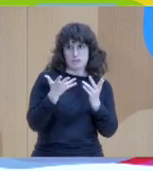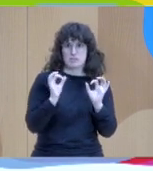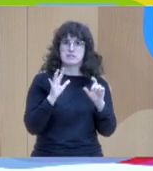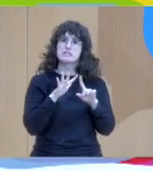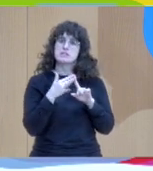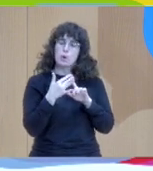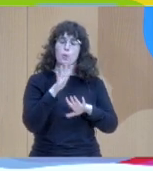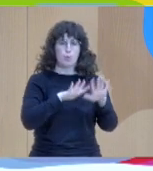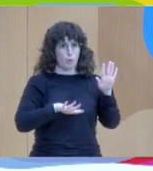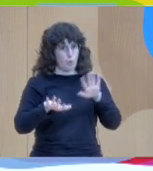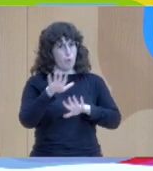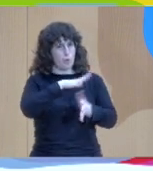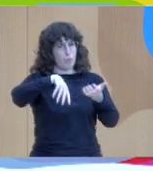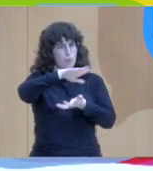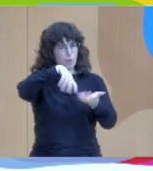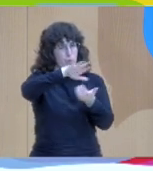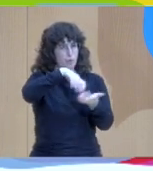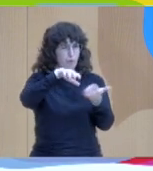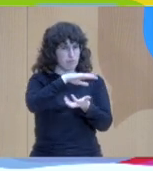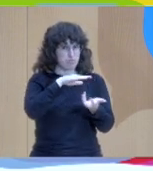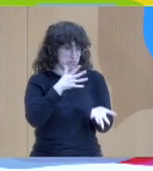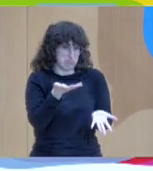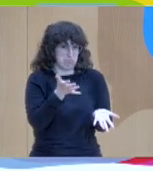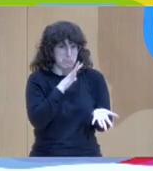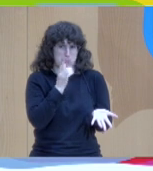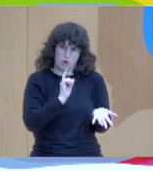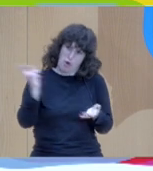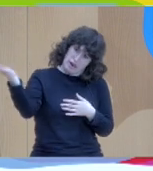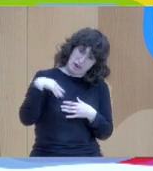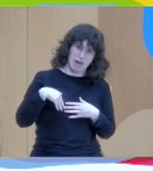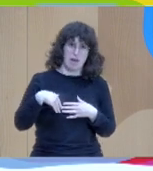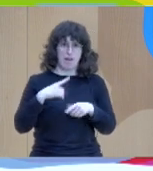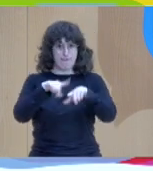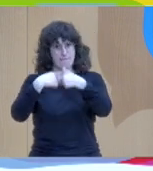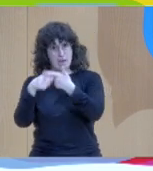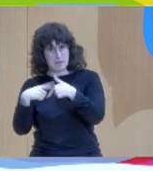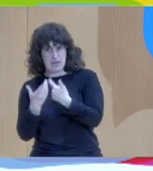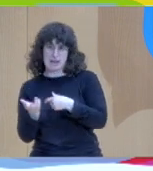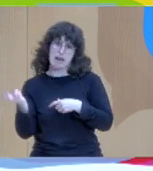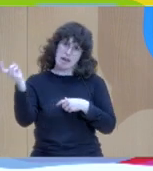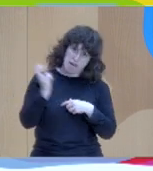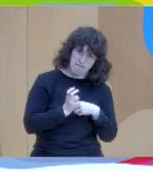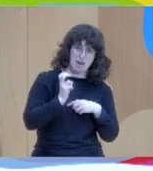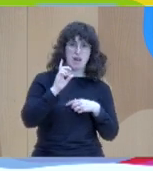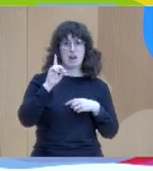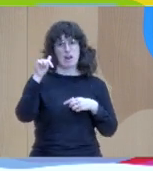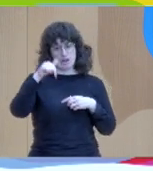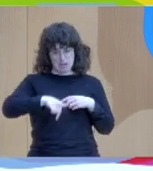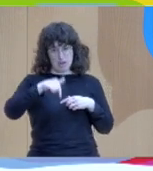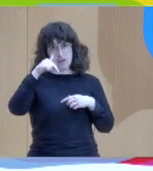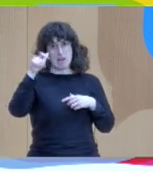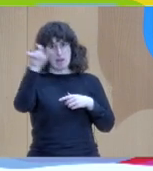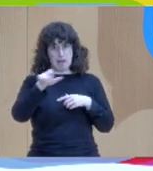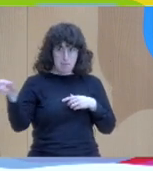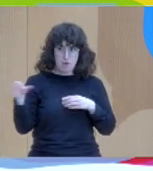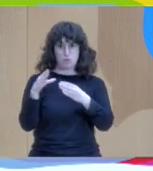how about bringing in the families? How about bringing in the clients? They said, okay, we'll try, we'll try. We